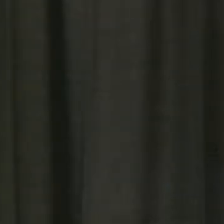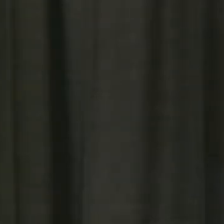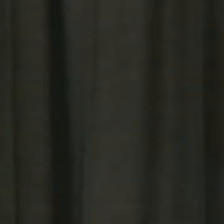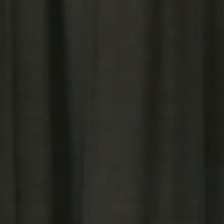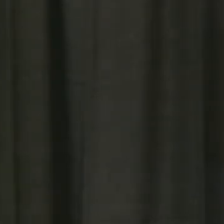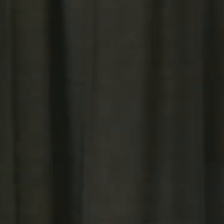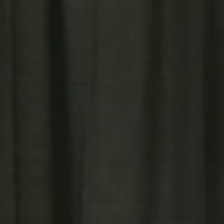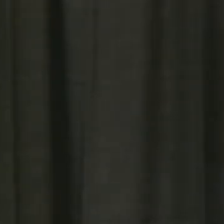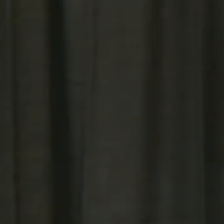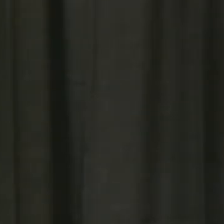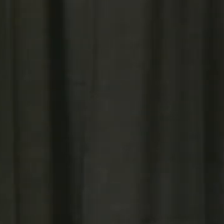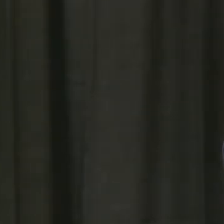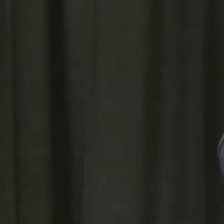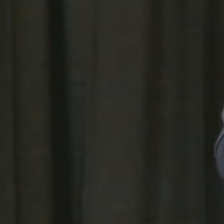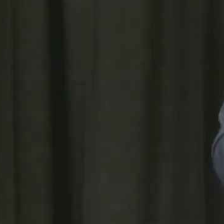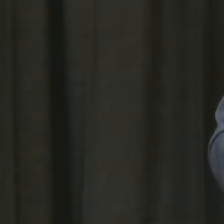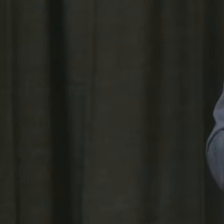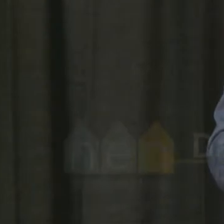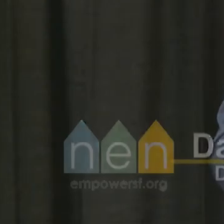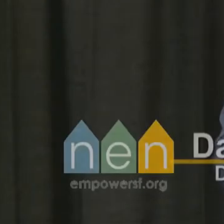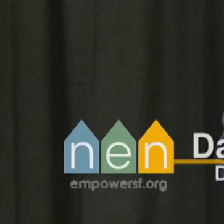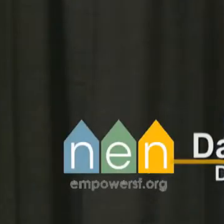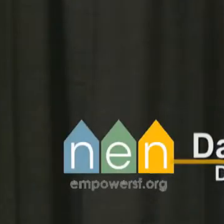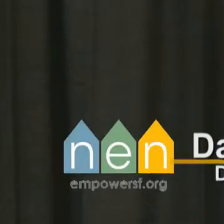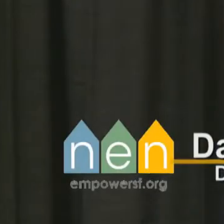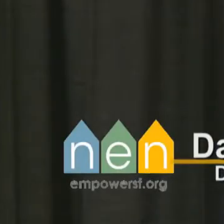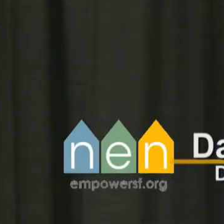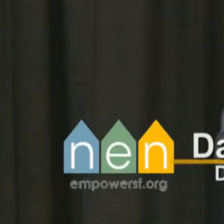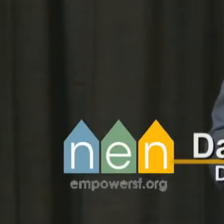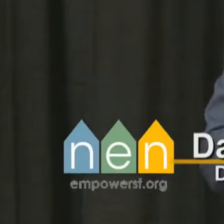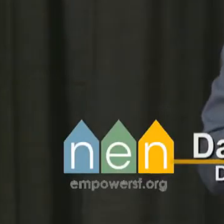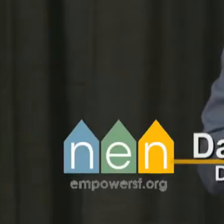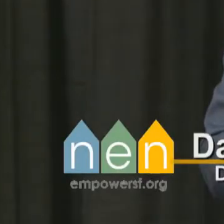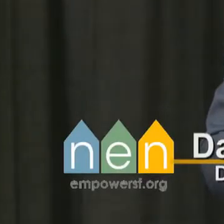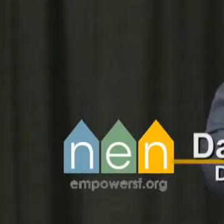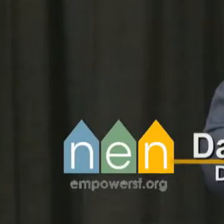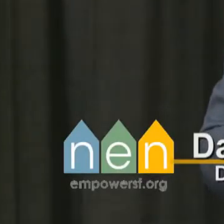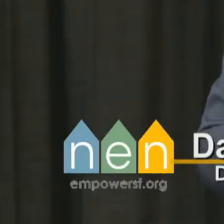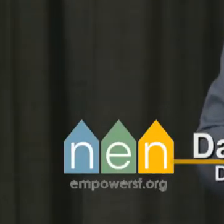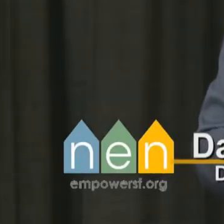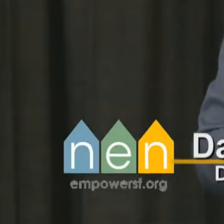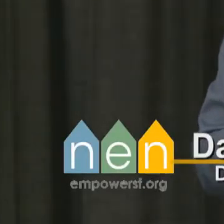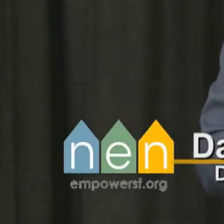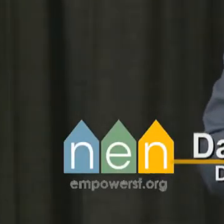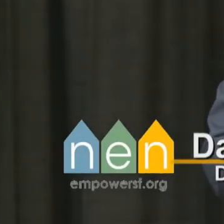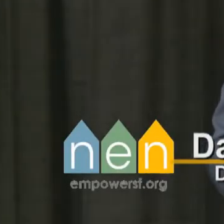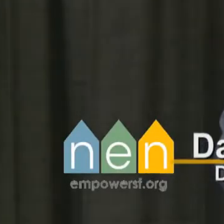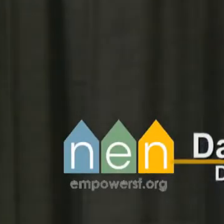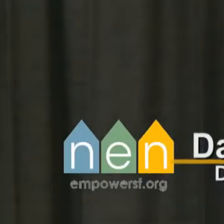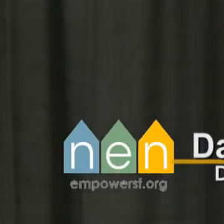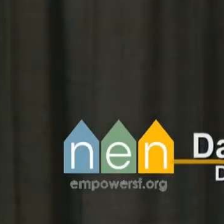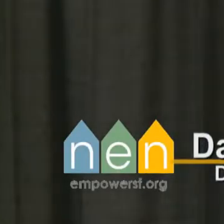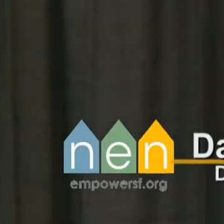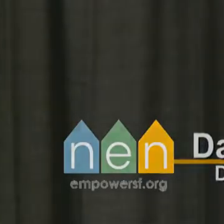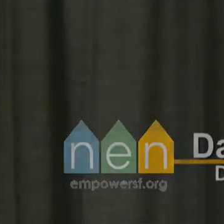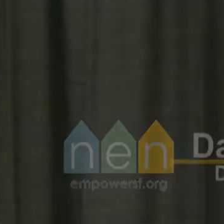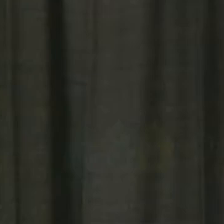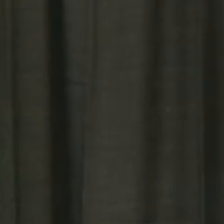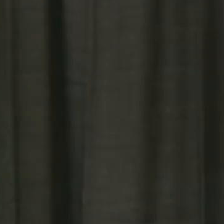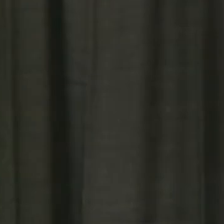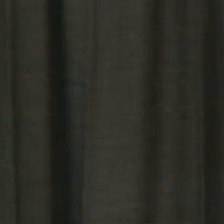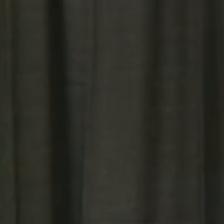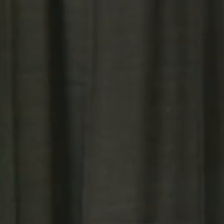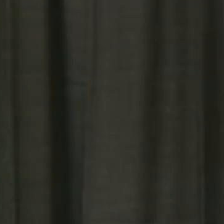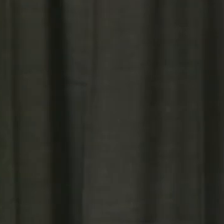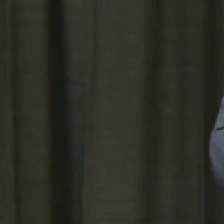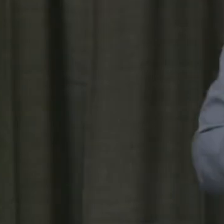or later in the past this last year. And, um, it was a big loss for us in the building. And, uh, I just want to take a minute and acknowledge his work. So if